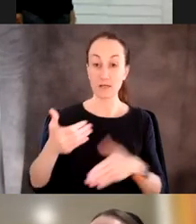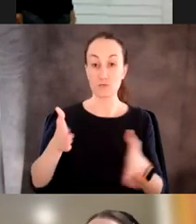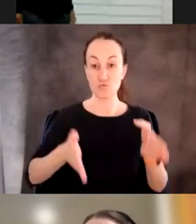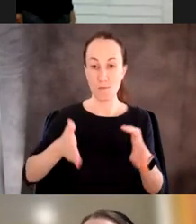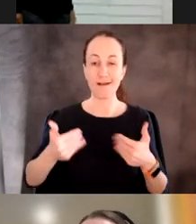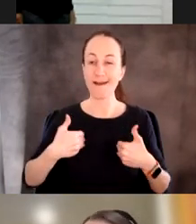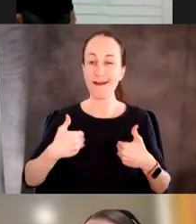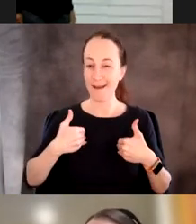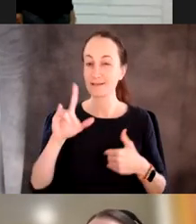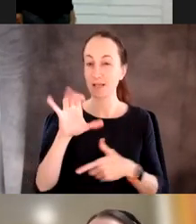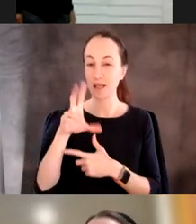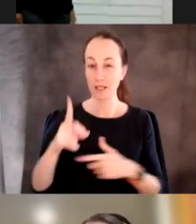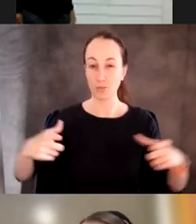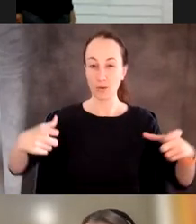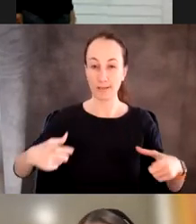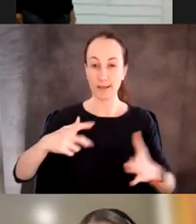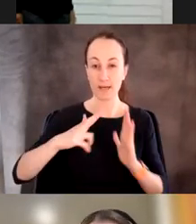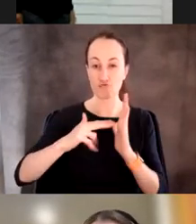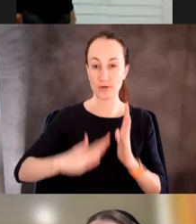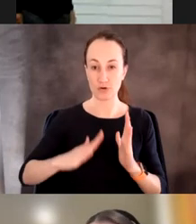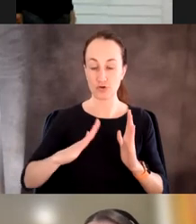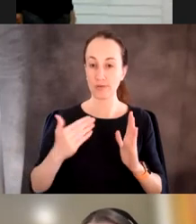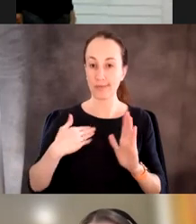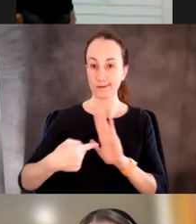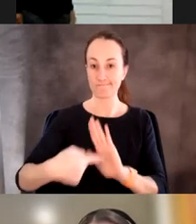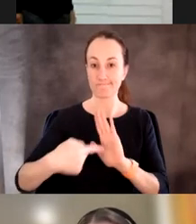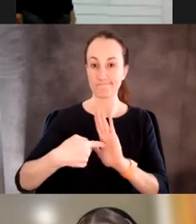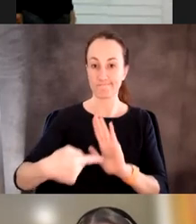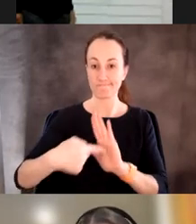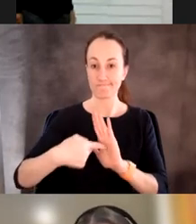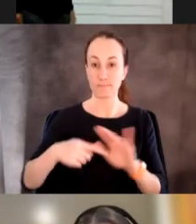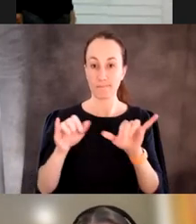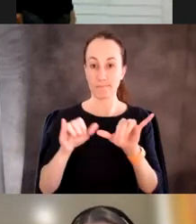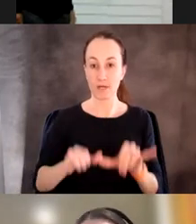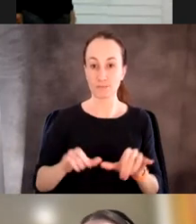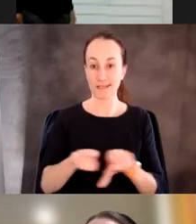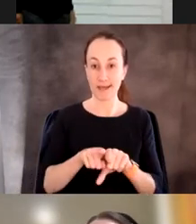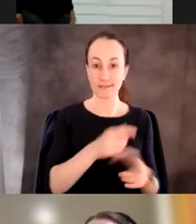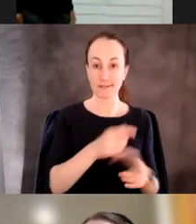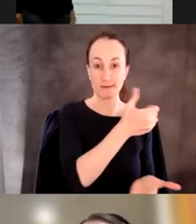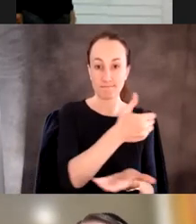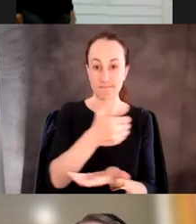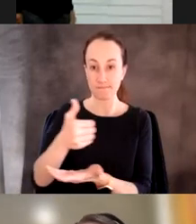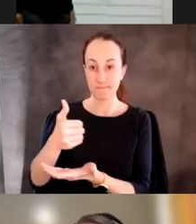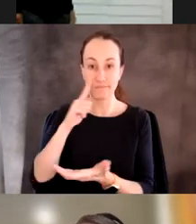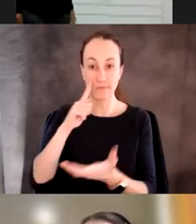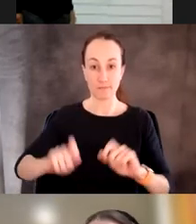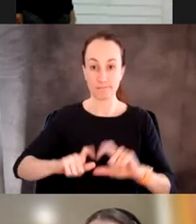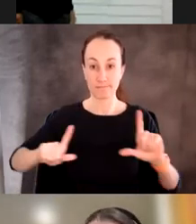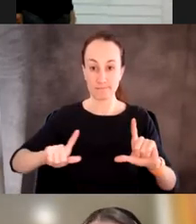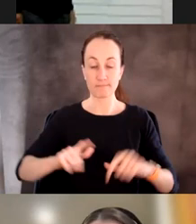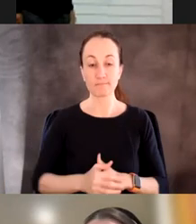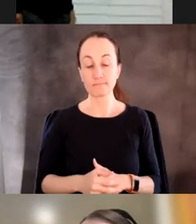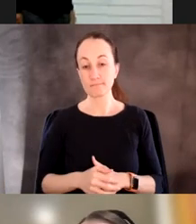we can use to take measurements of all of those populations as they go along. So you can measure, you can